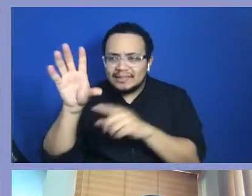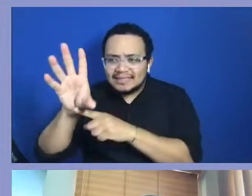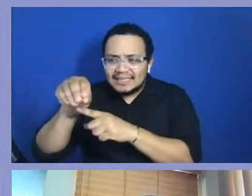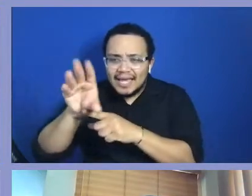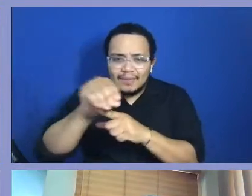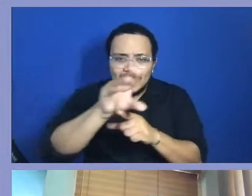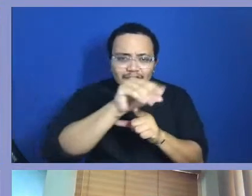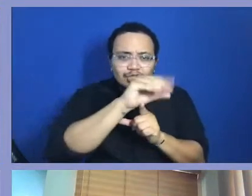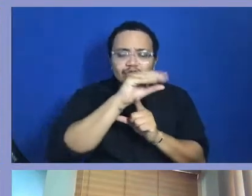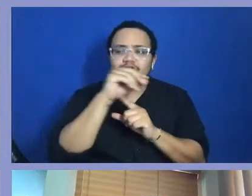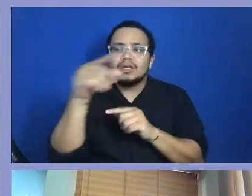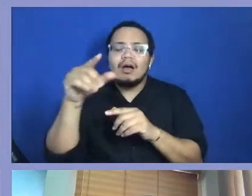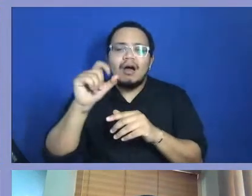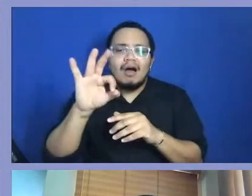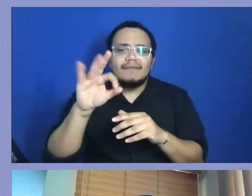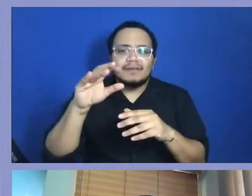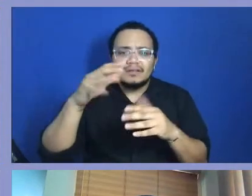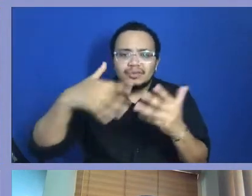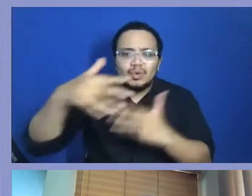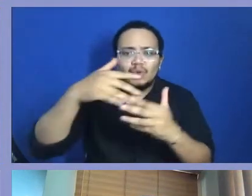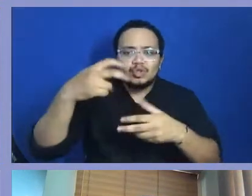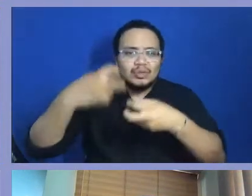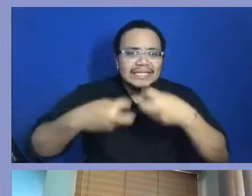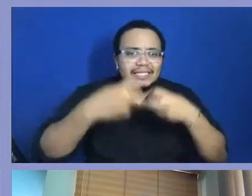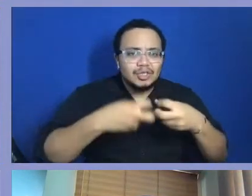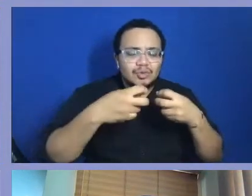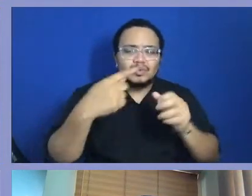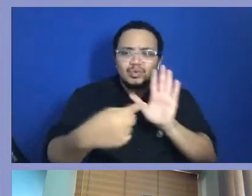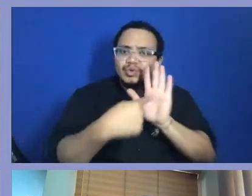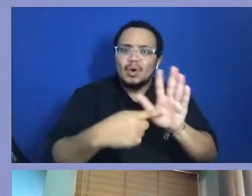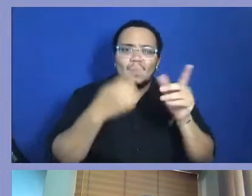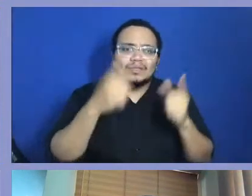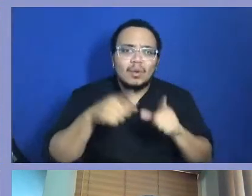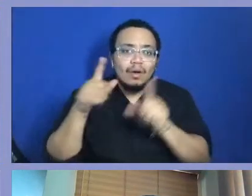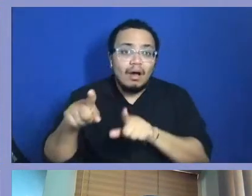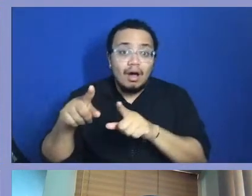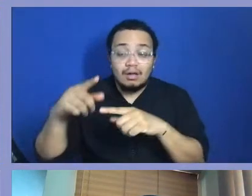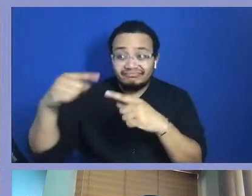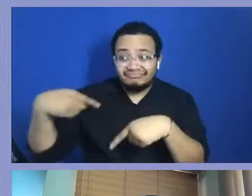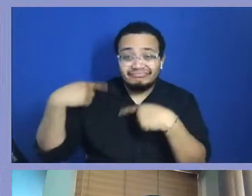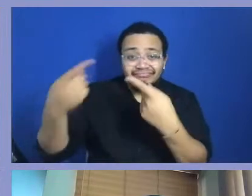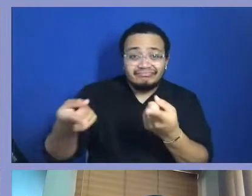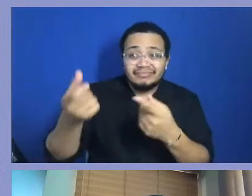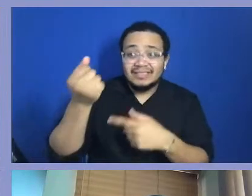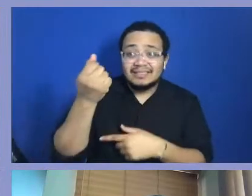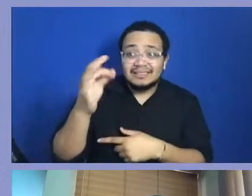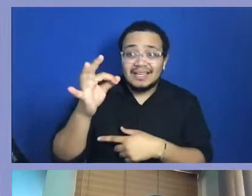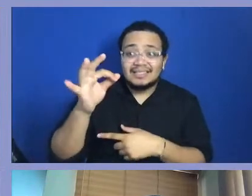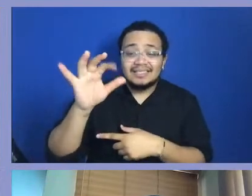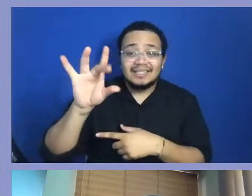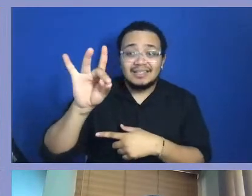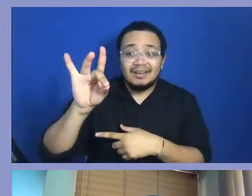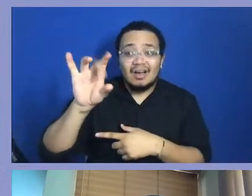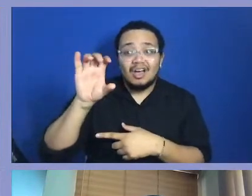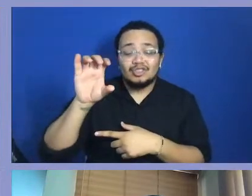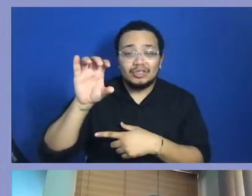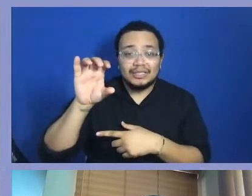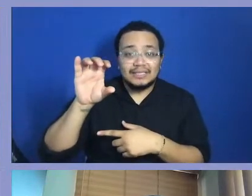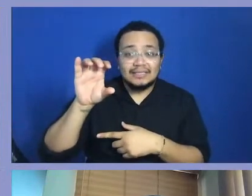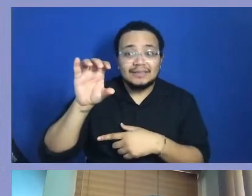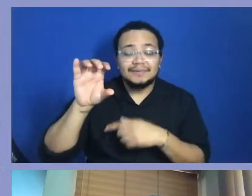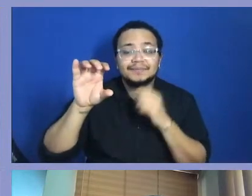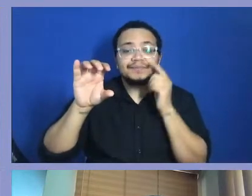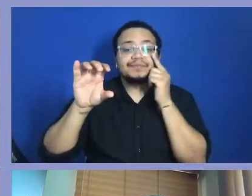issues because all these years since the 1900s, these issues have not gone away. We had more culture,